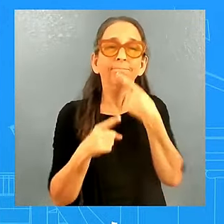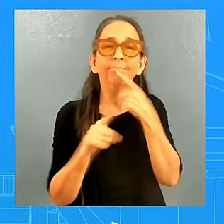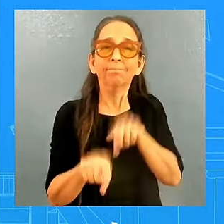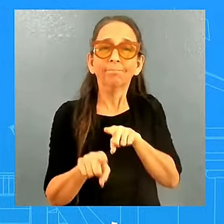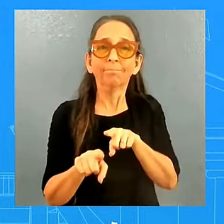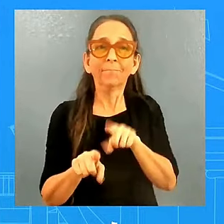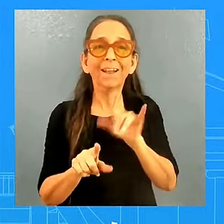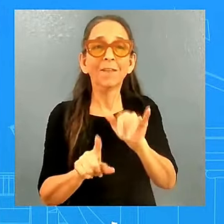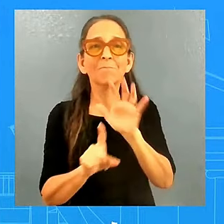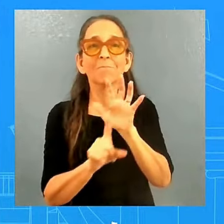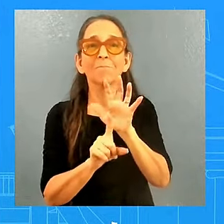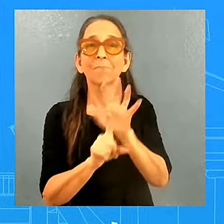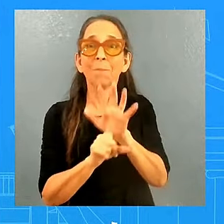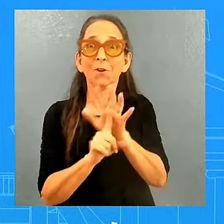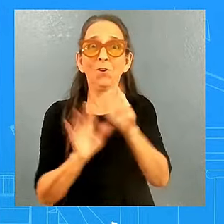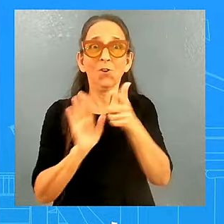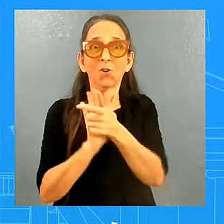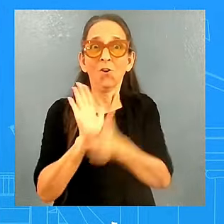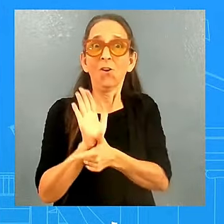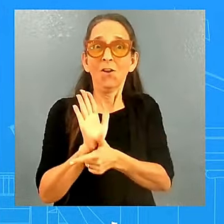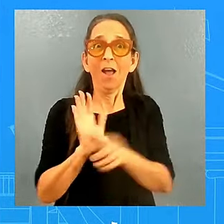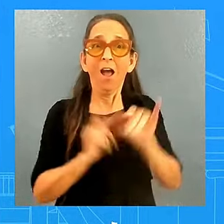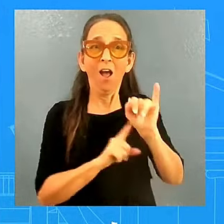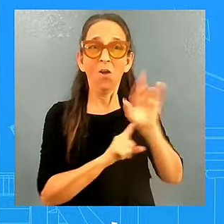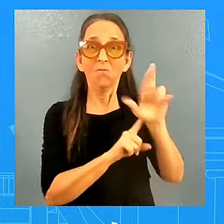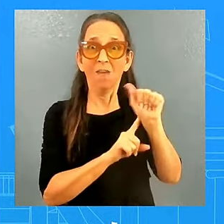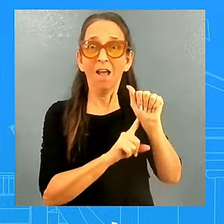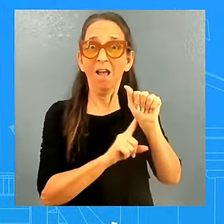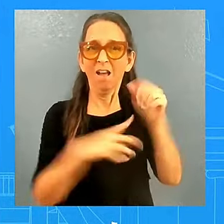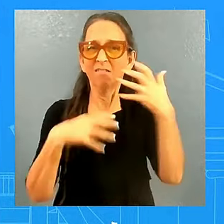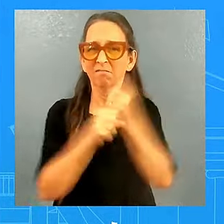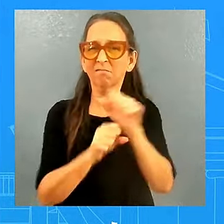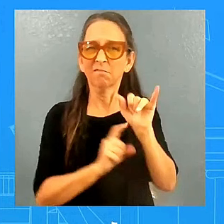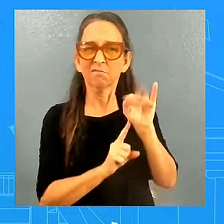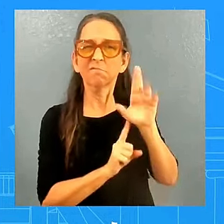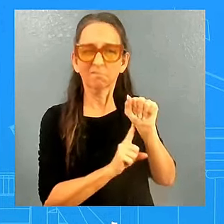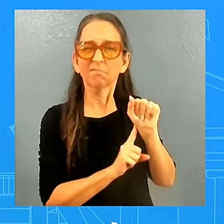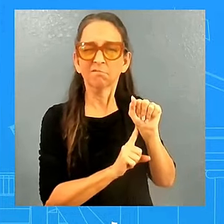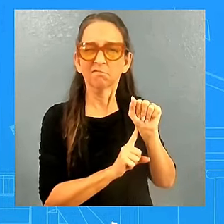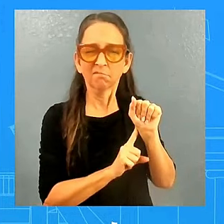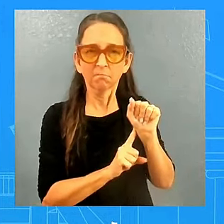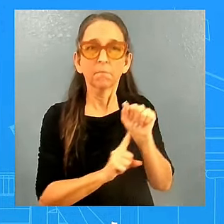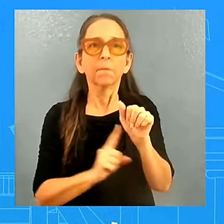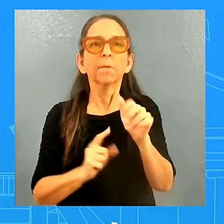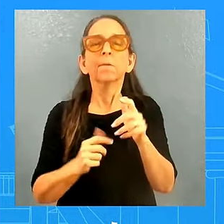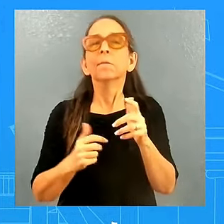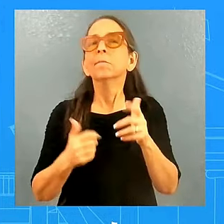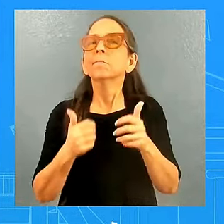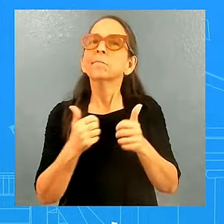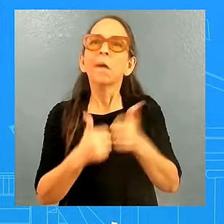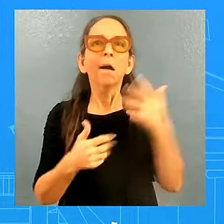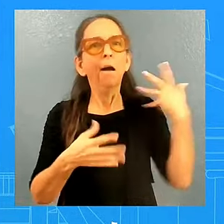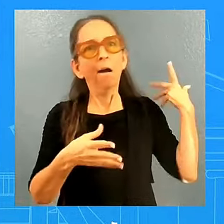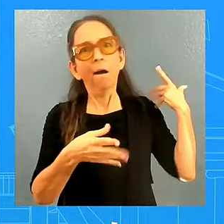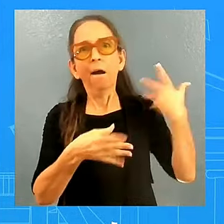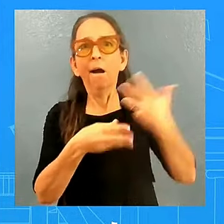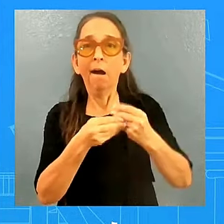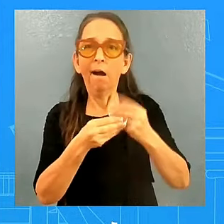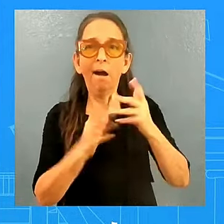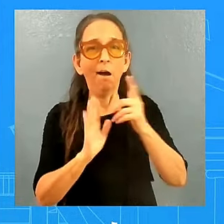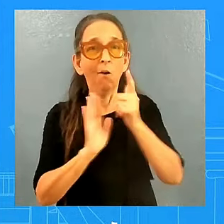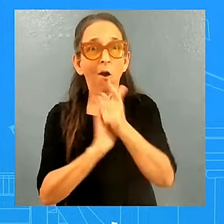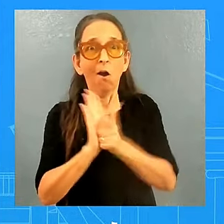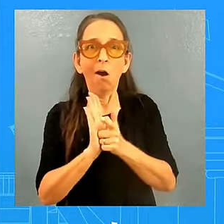is, when you think about climate change, the most comprehensive law to be passed to deal with climate change. I talked about